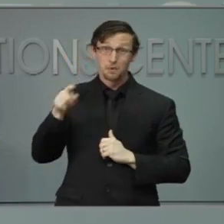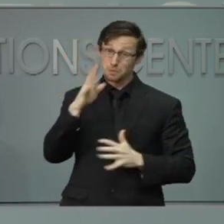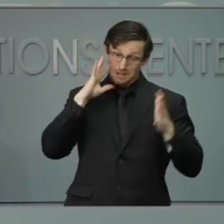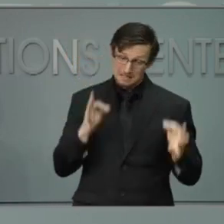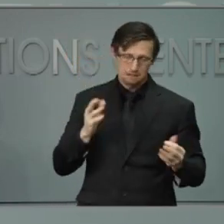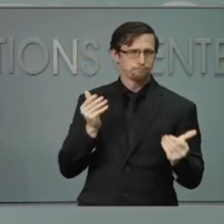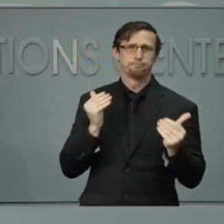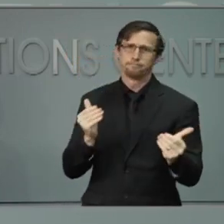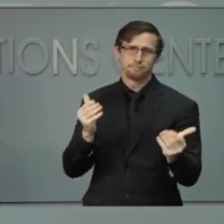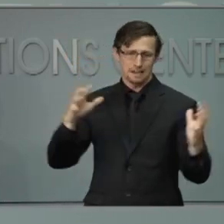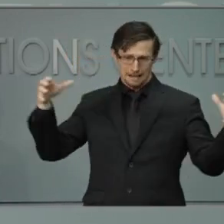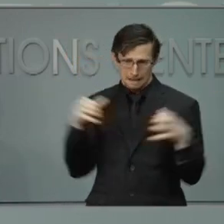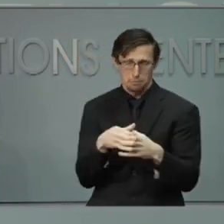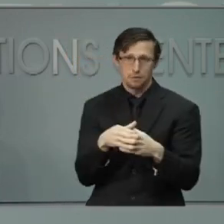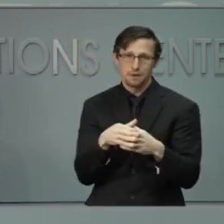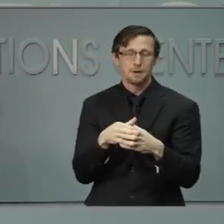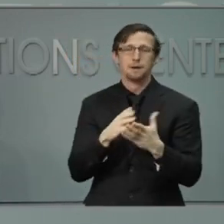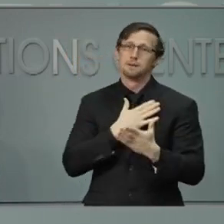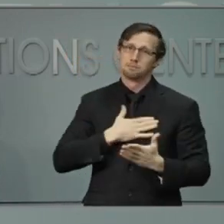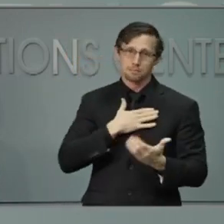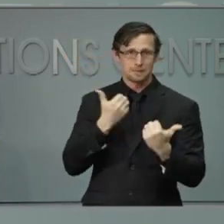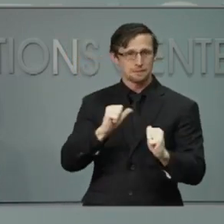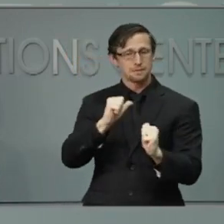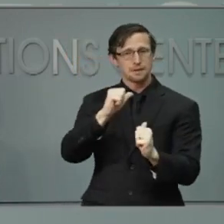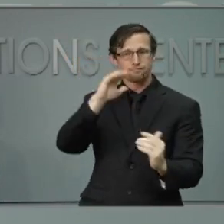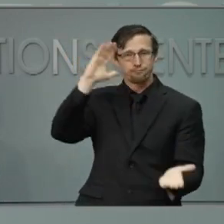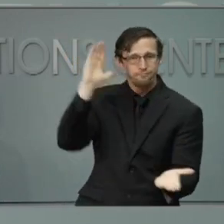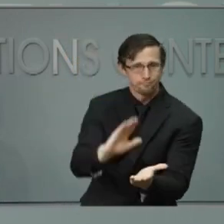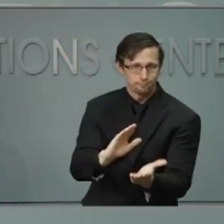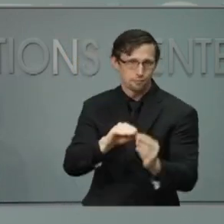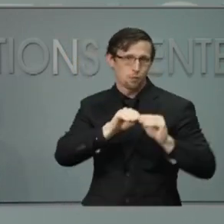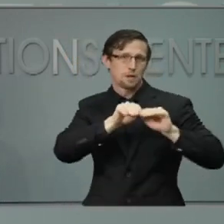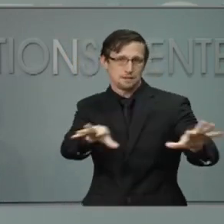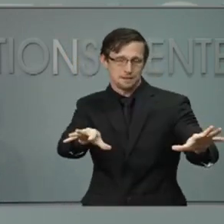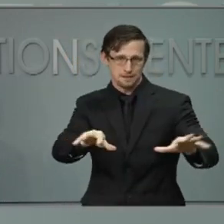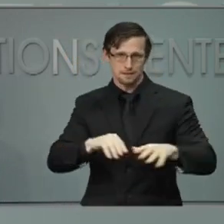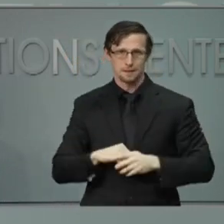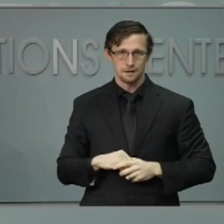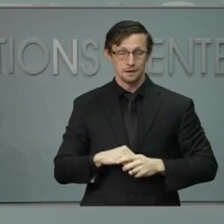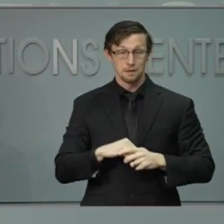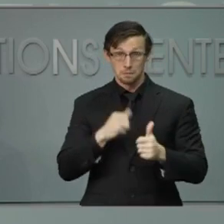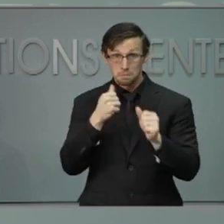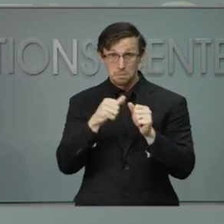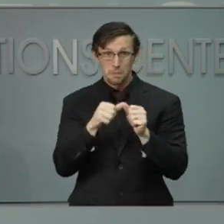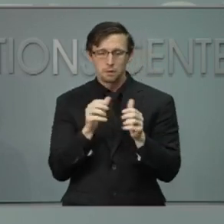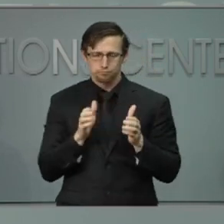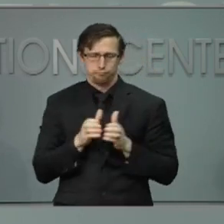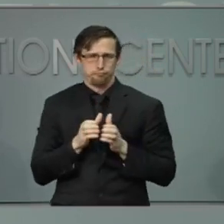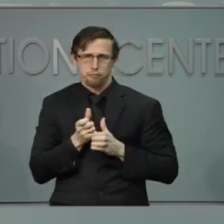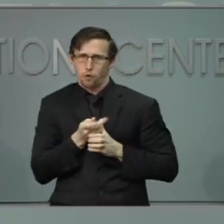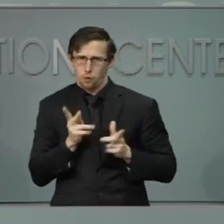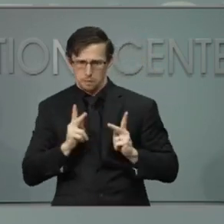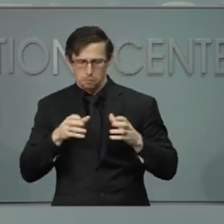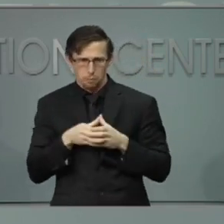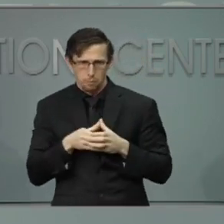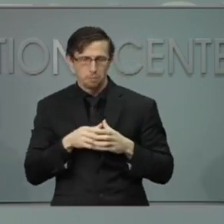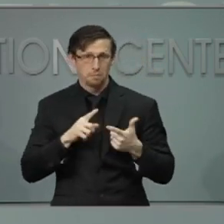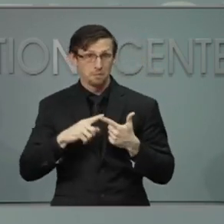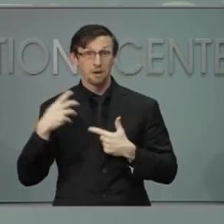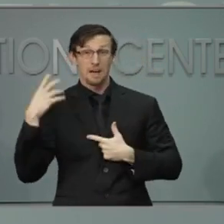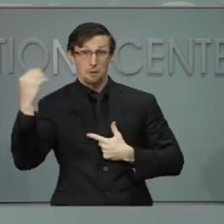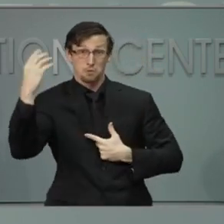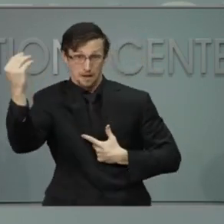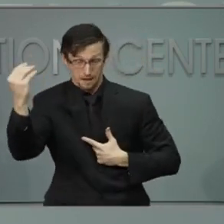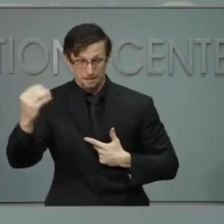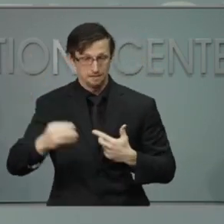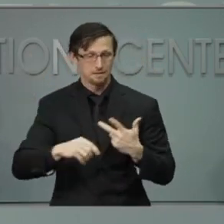possible to decrease the risk of your spreading COVID-19 to friends and family. Keep it small, keep it outdoors, and wear